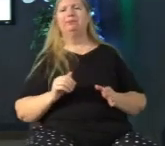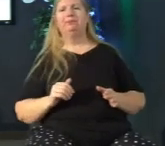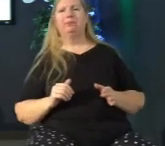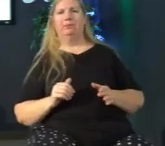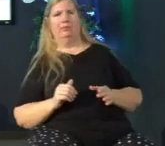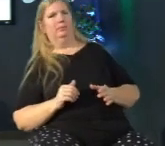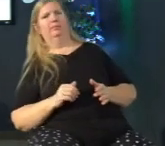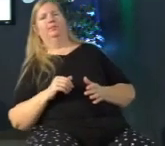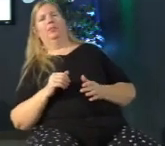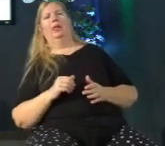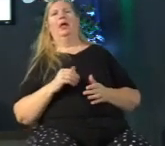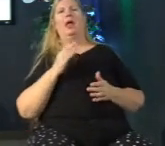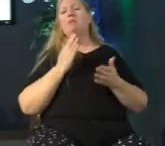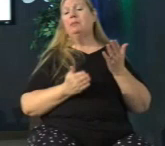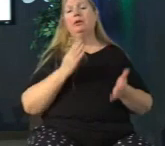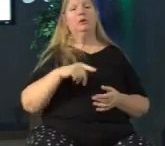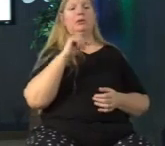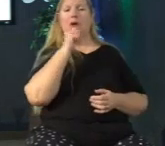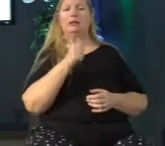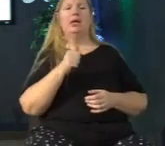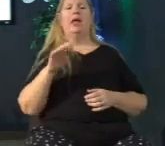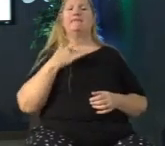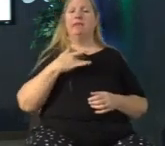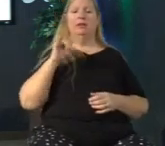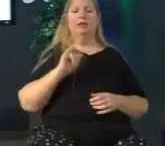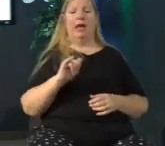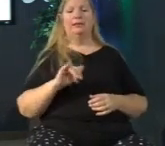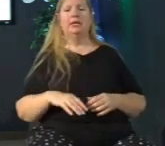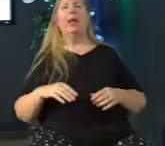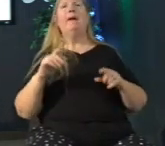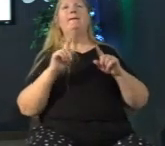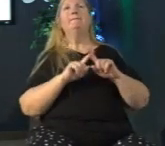you may not be able to feel that you can really do that but it is on focusing others